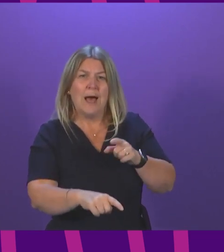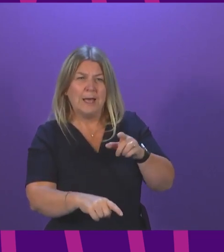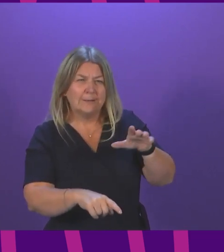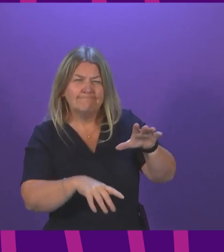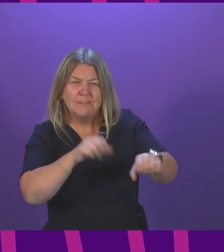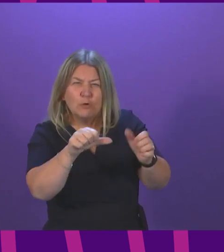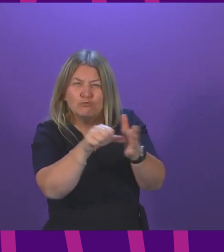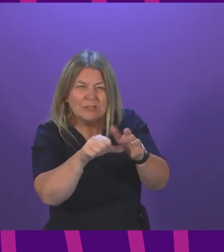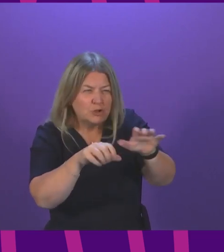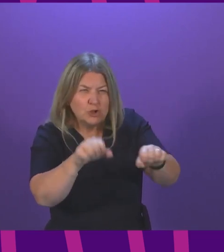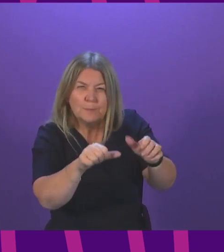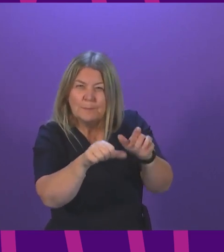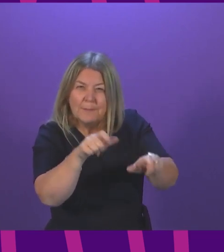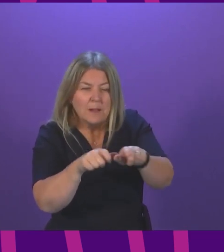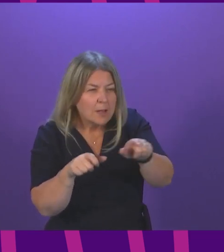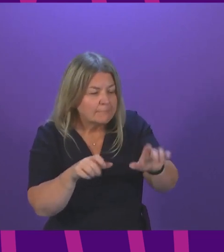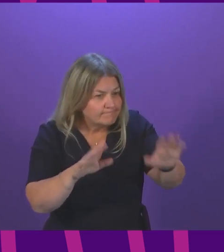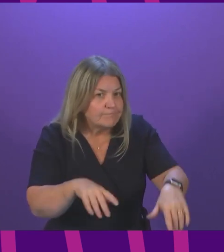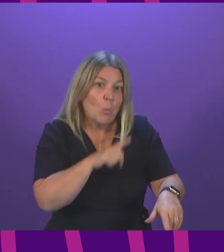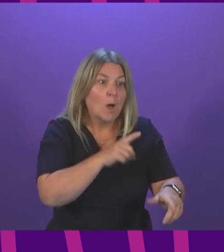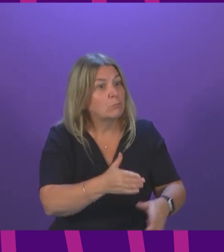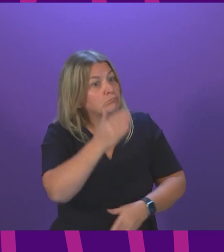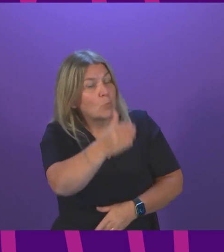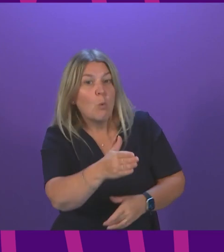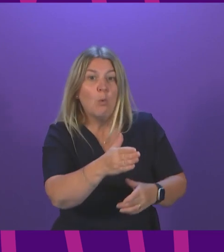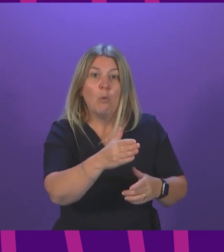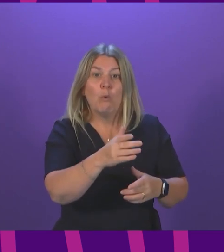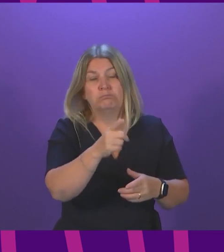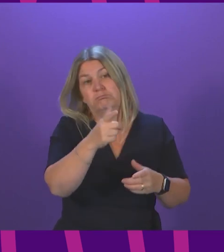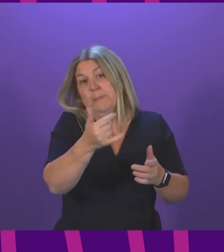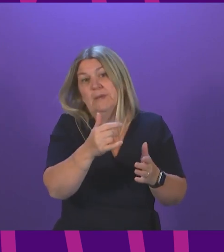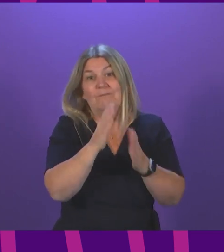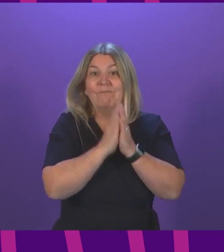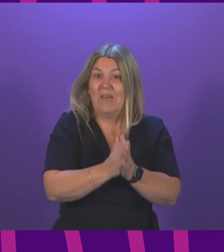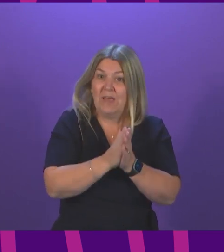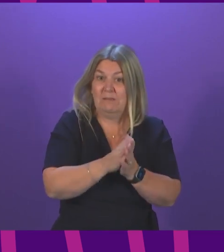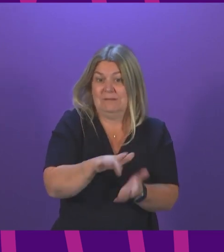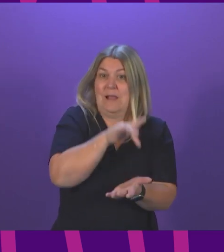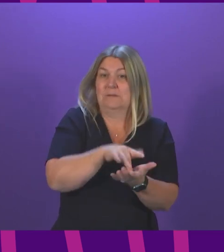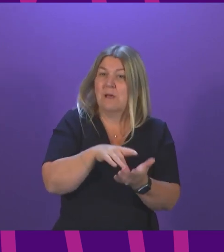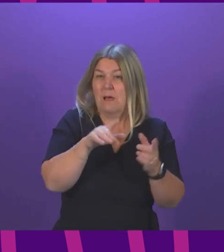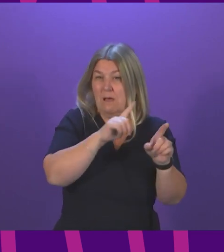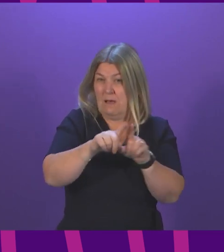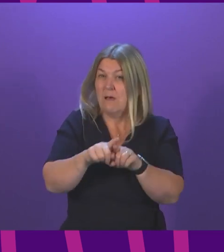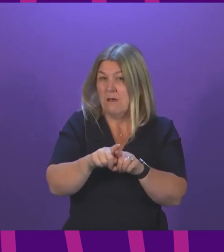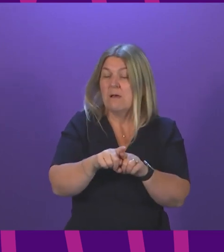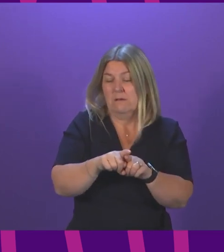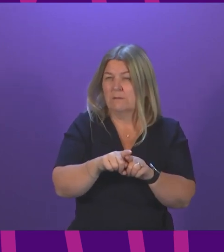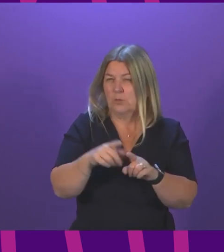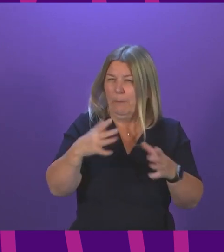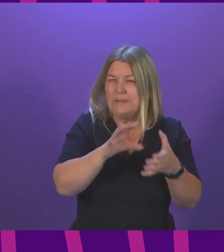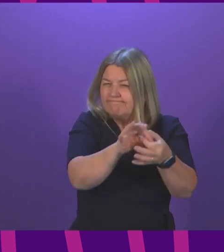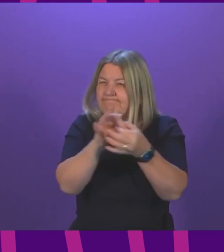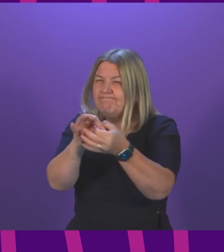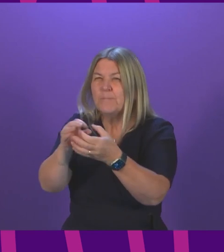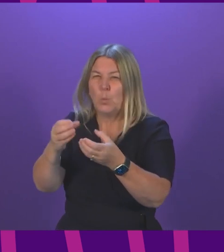uptake is lower. And any suggestions that anybody has on this chamber will be met with an open mind from you. Thank you. Gillian Martin, to be followed